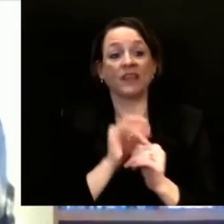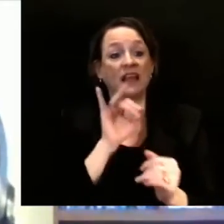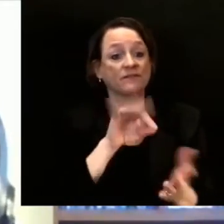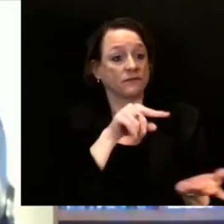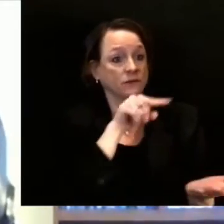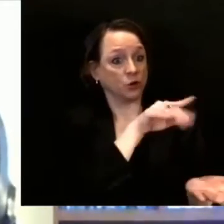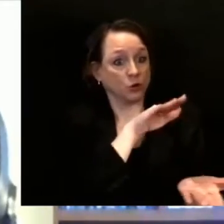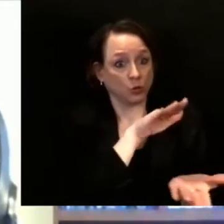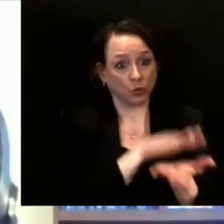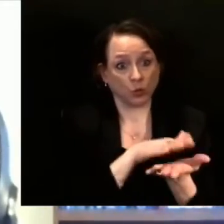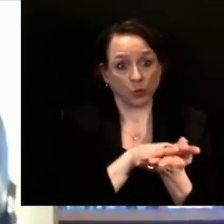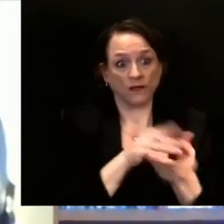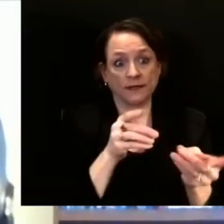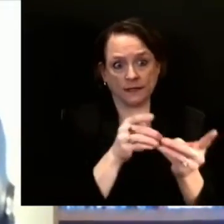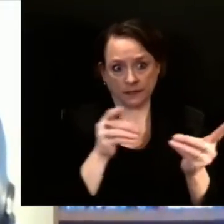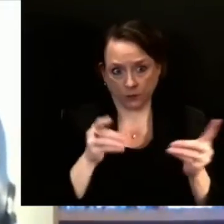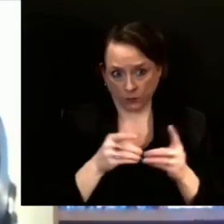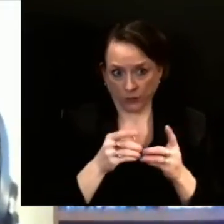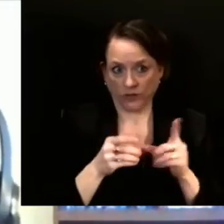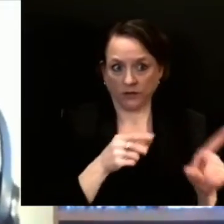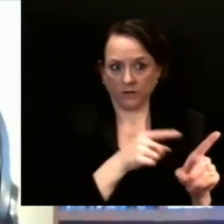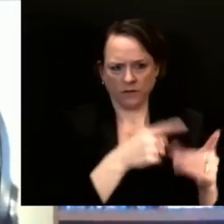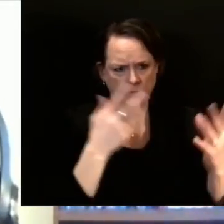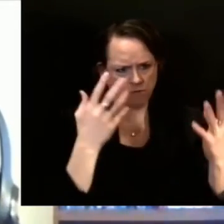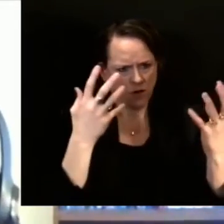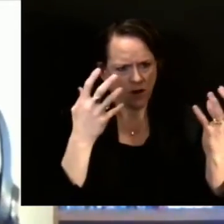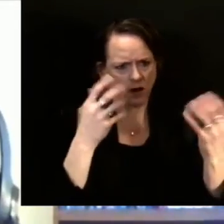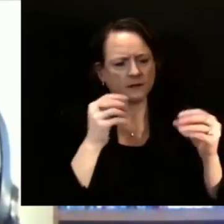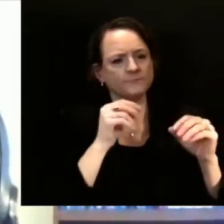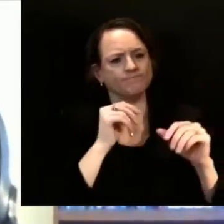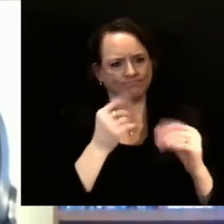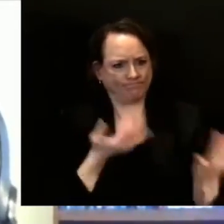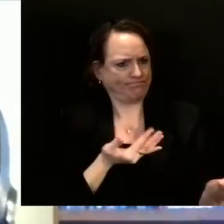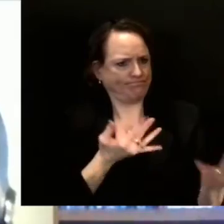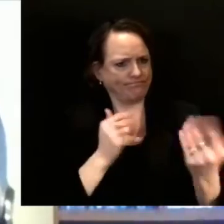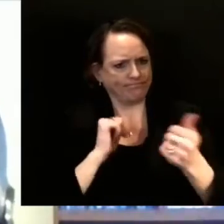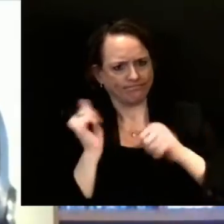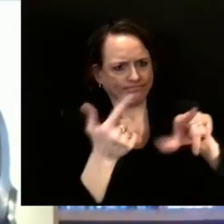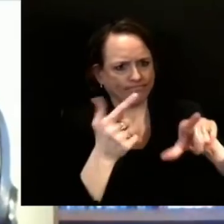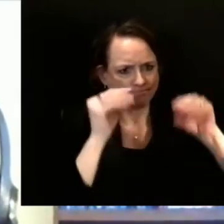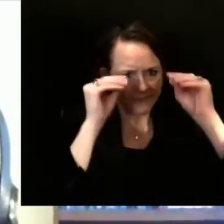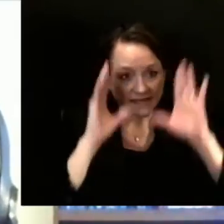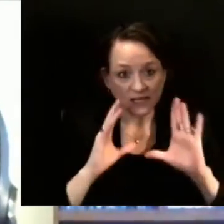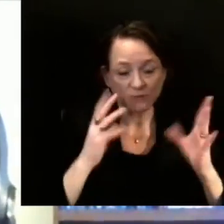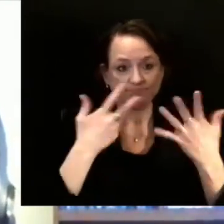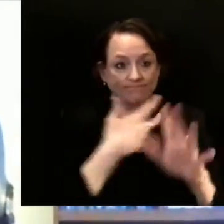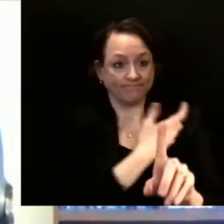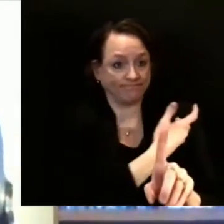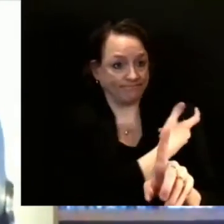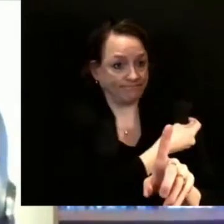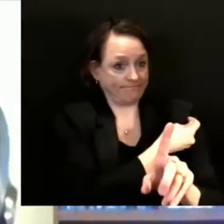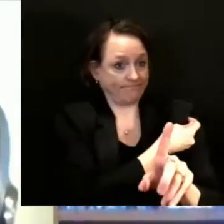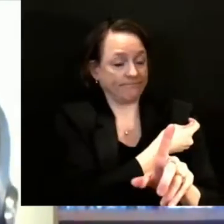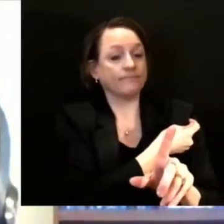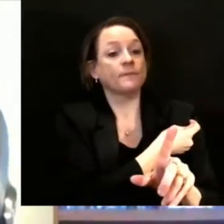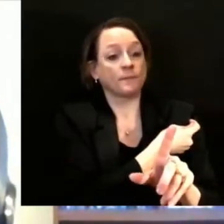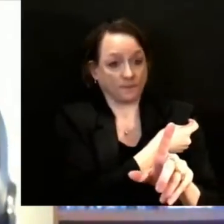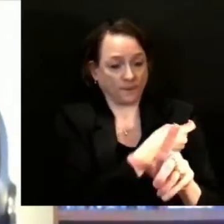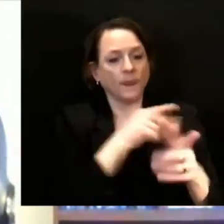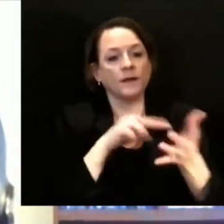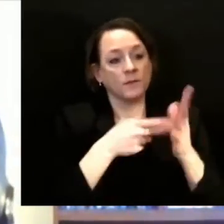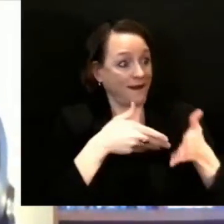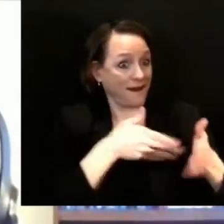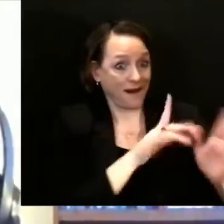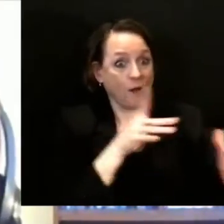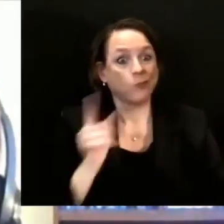time that they were going to come in. Vaccine, as Dr. Schauer as mentioned, depending on which